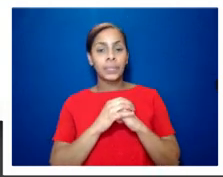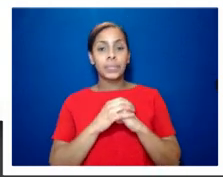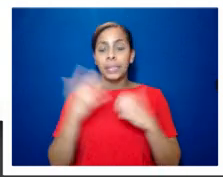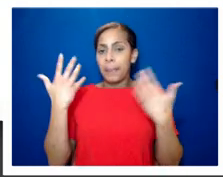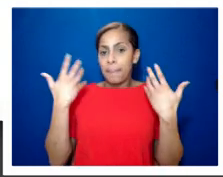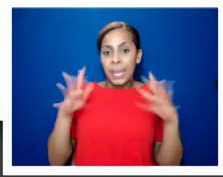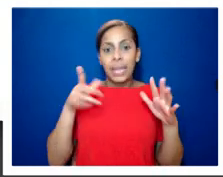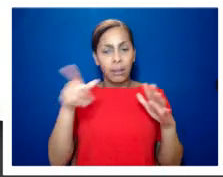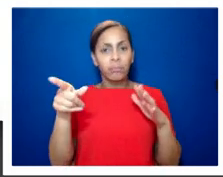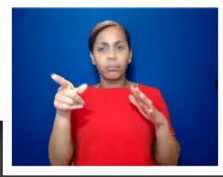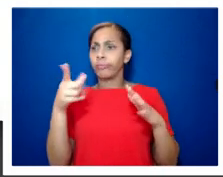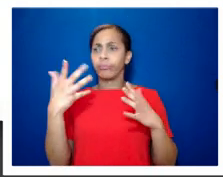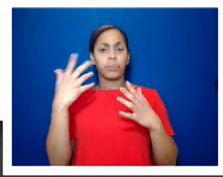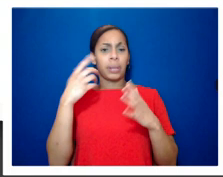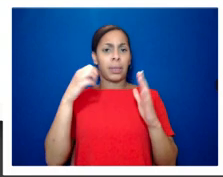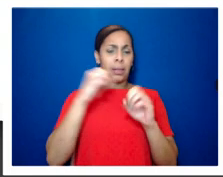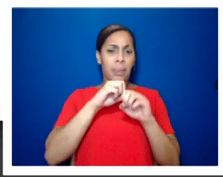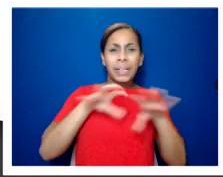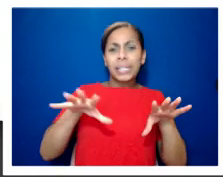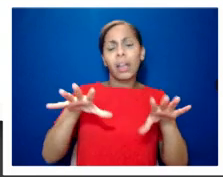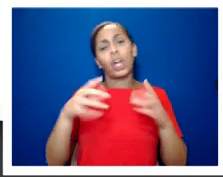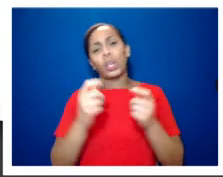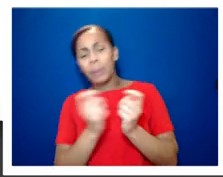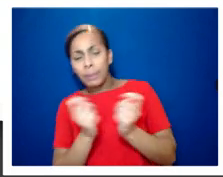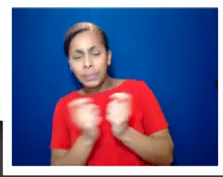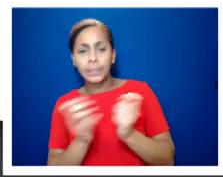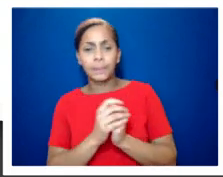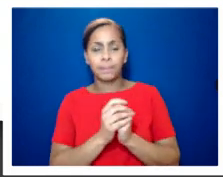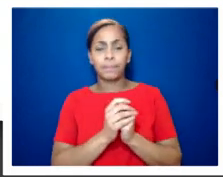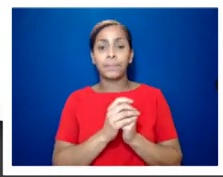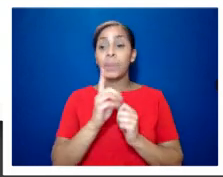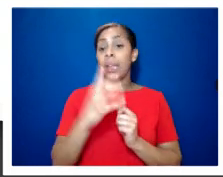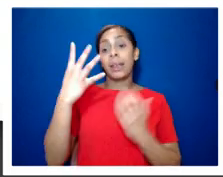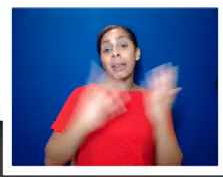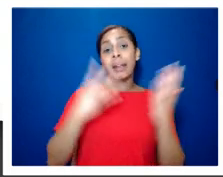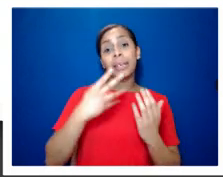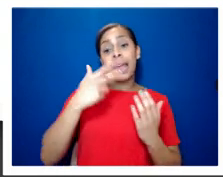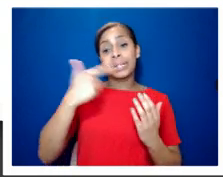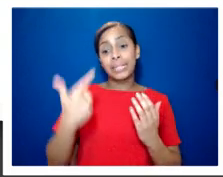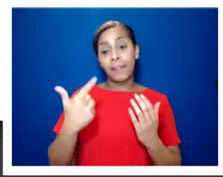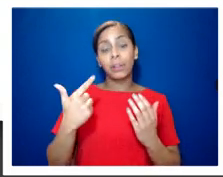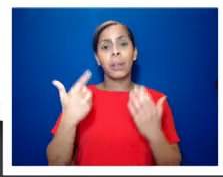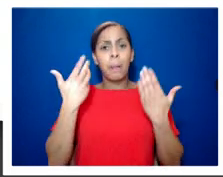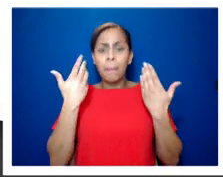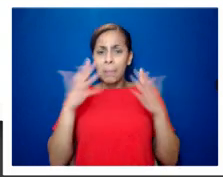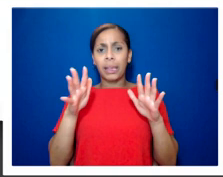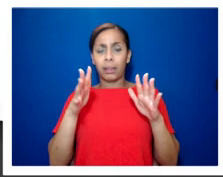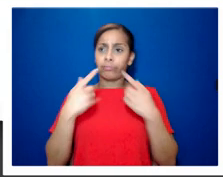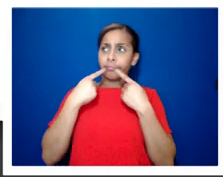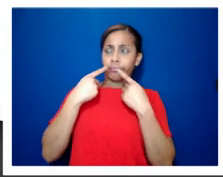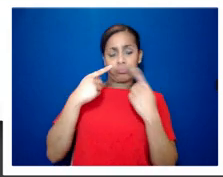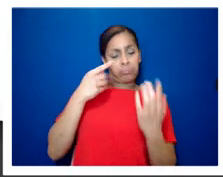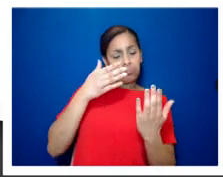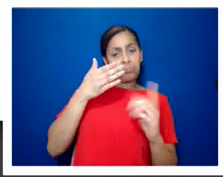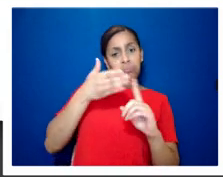there was a british social attitude survey um taken in 1987 and it indicated that 64 percent of